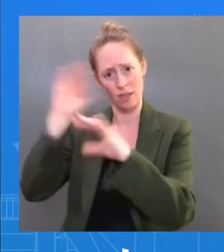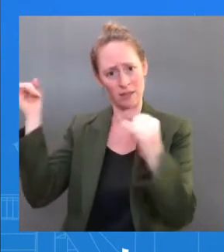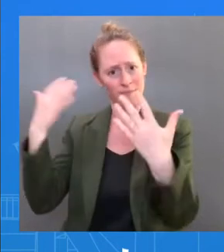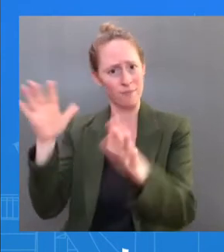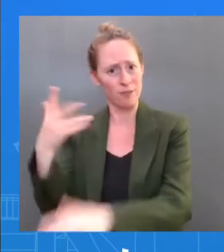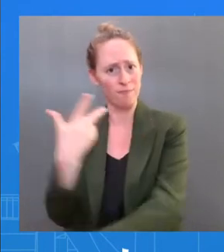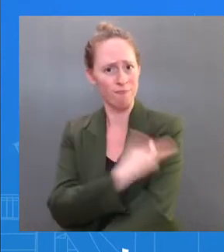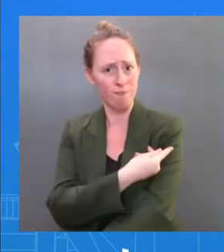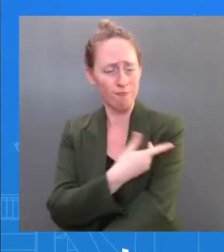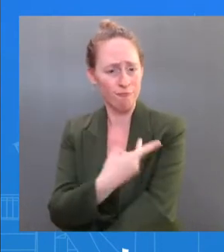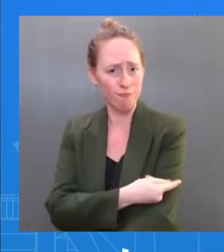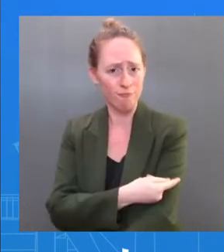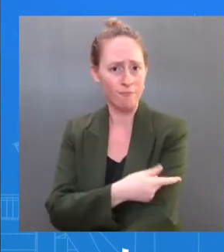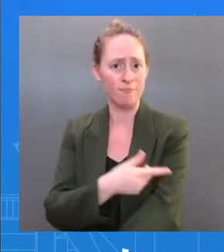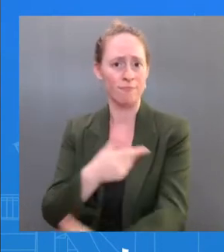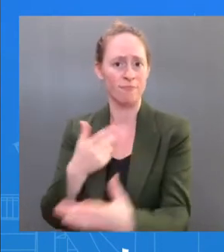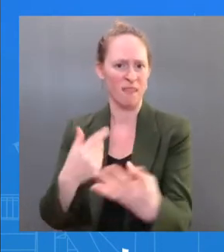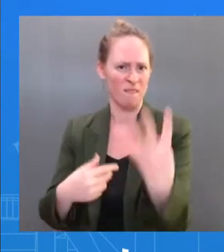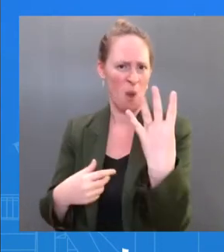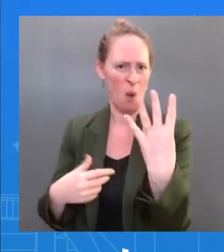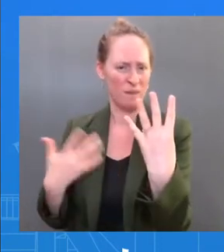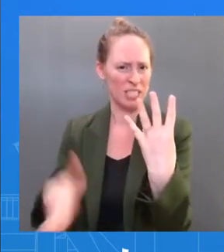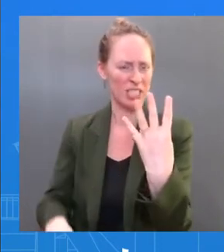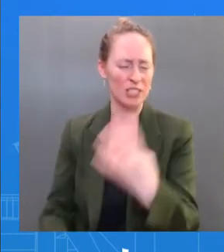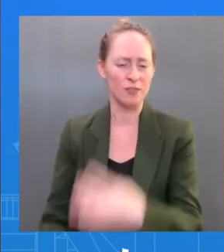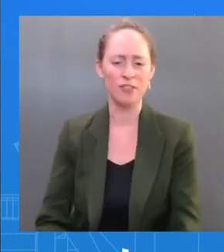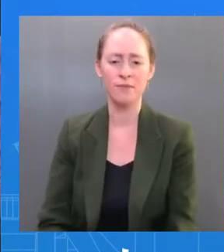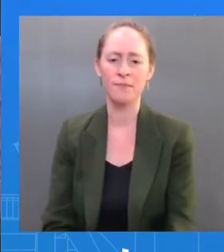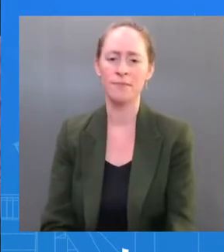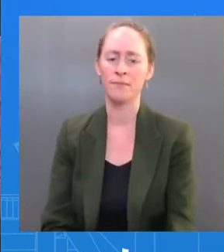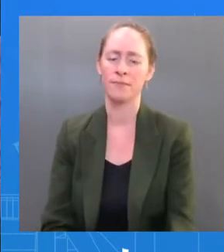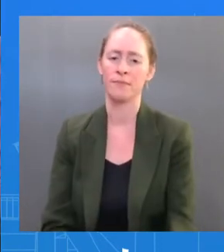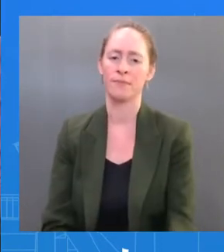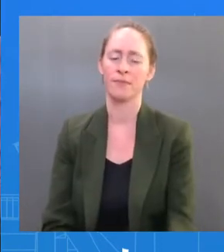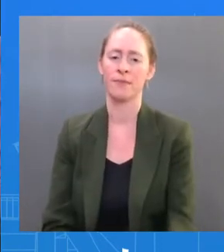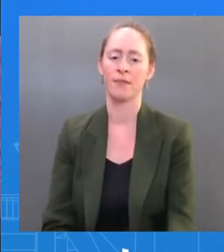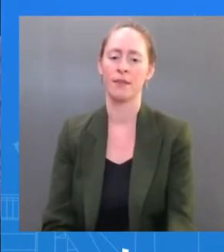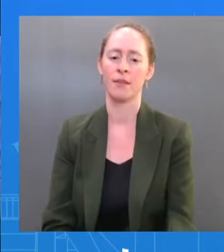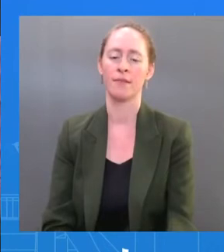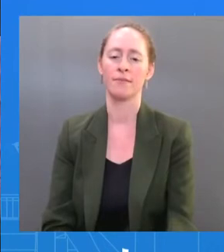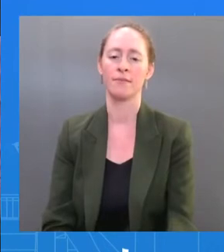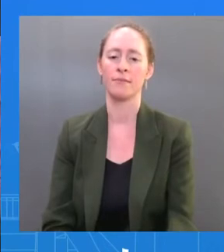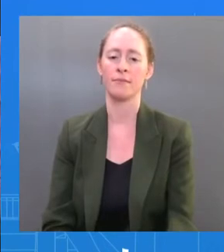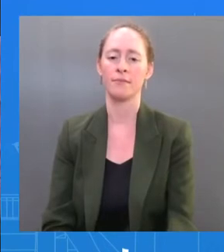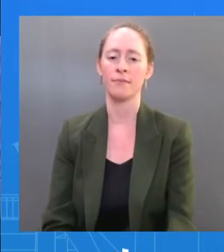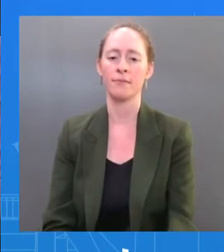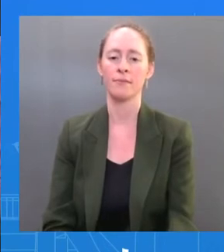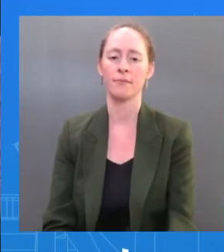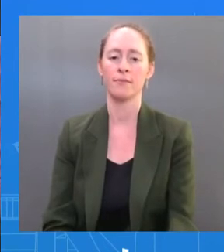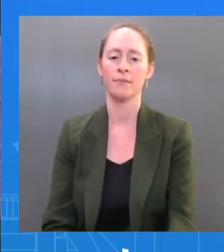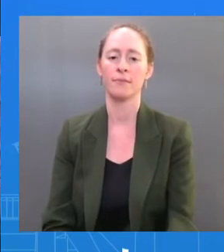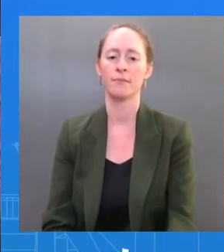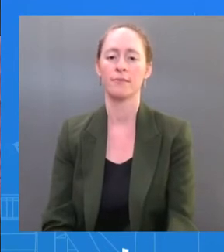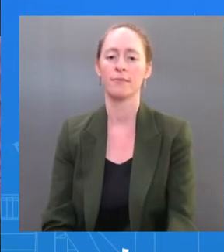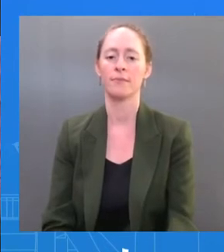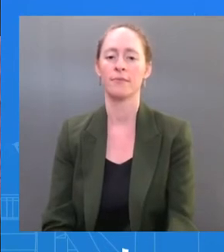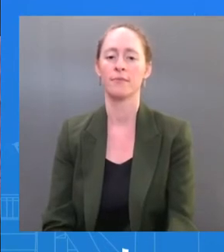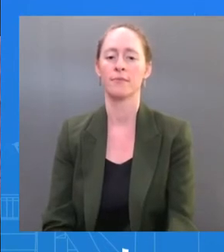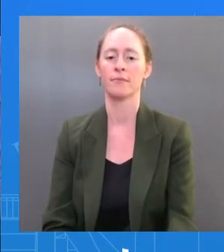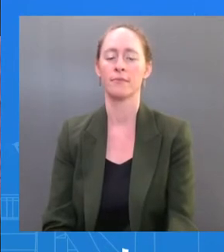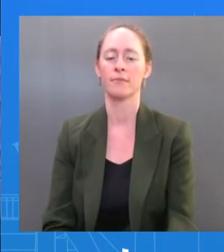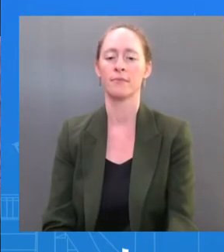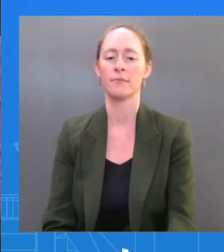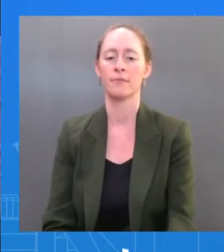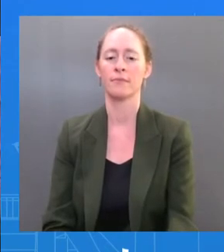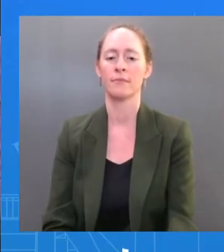Go ahead. The We know that rebound COVID cases have been a concern in some individuals who take Paxlovid. Are there any precautions you can take to try